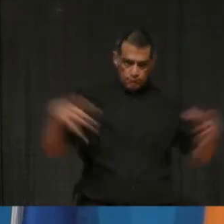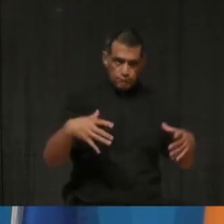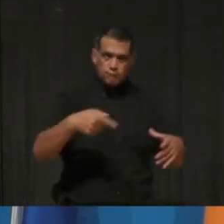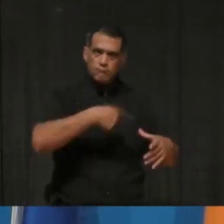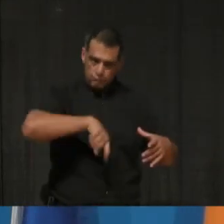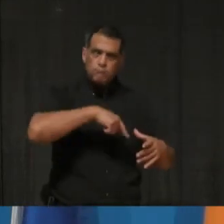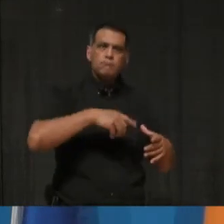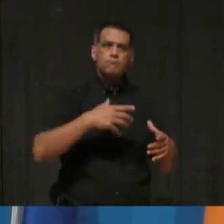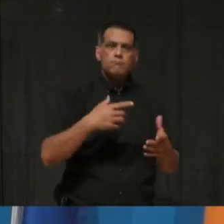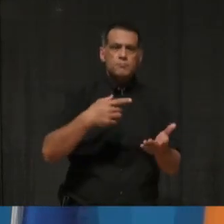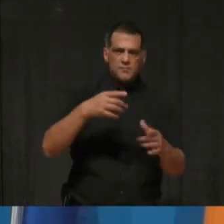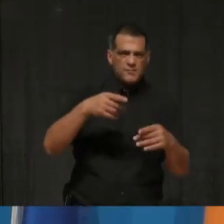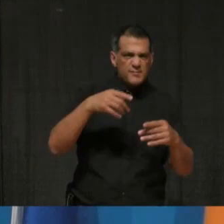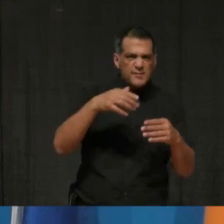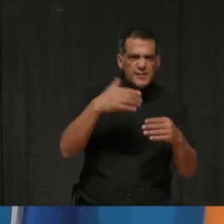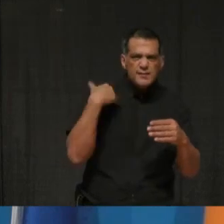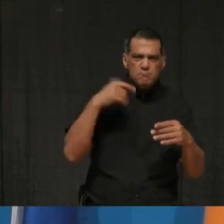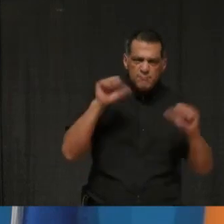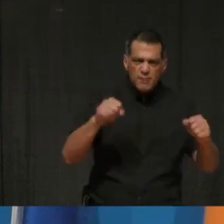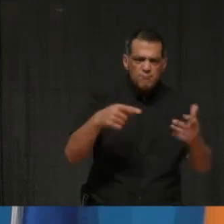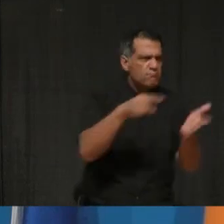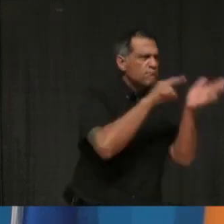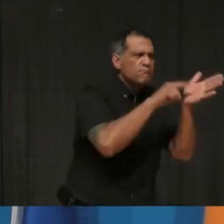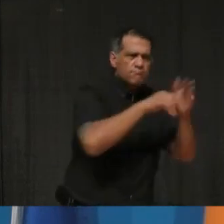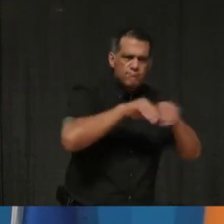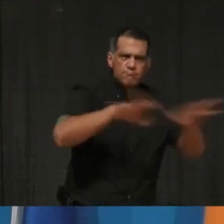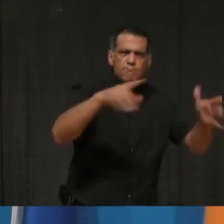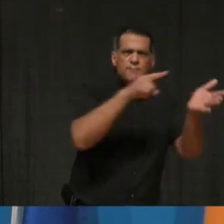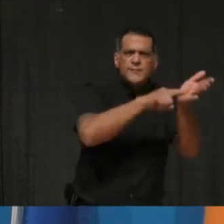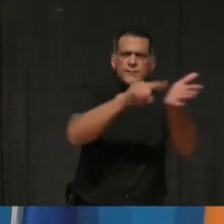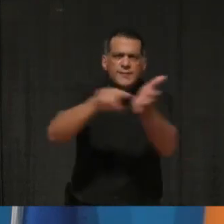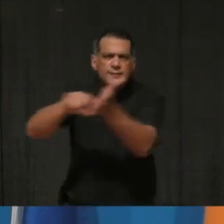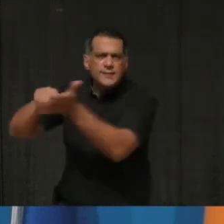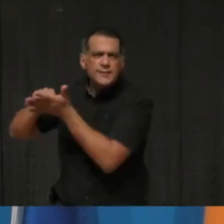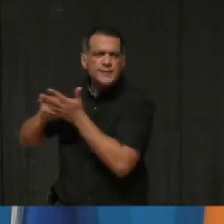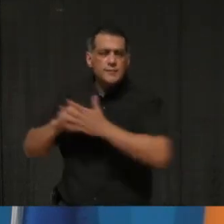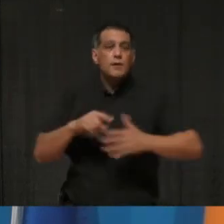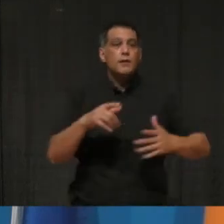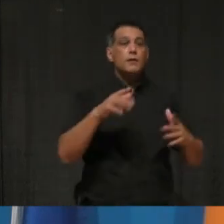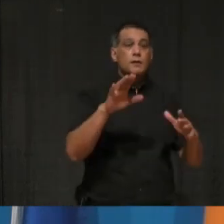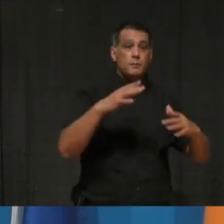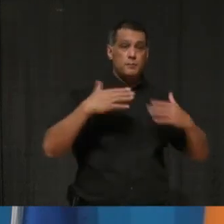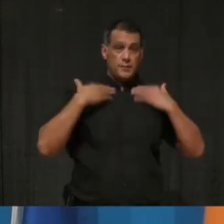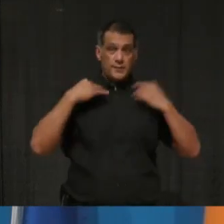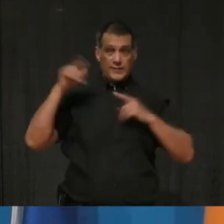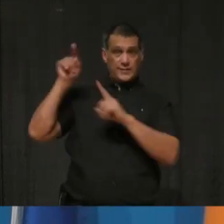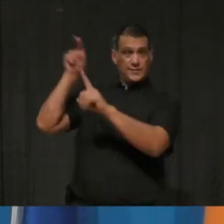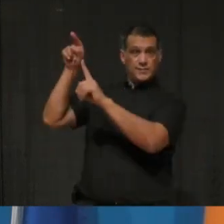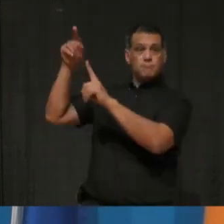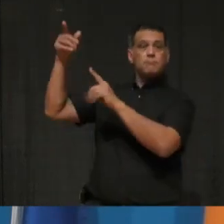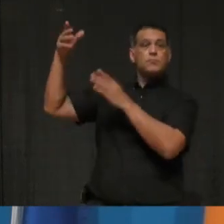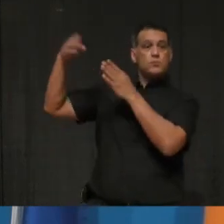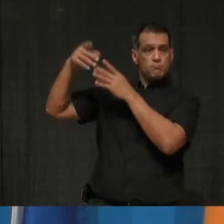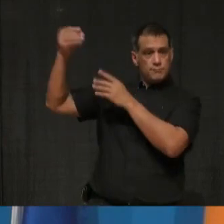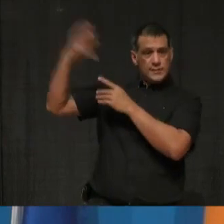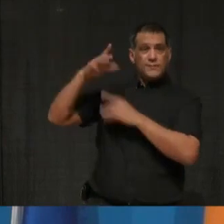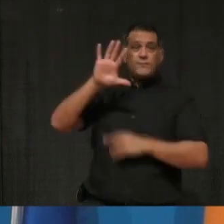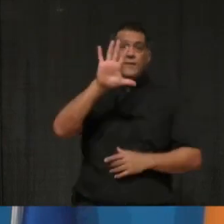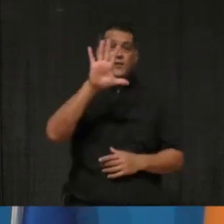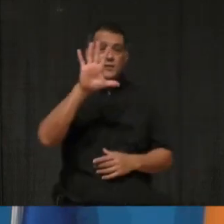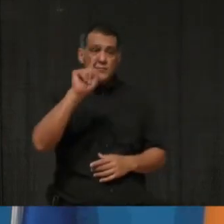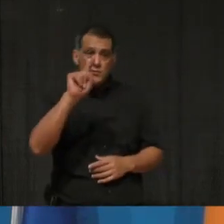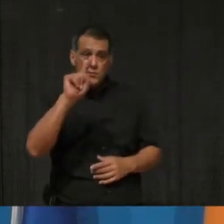weekend. Um, we, we did receive information from, uh, the ministry task force that a total of 51 premises were